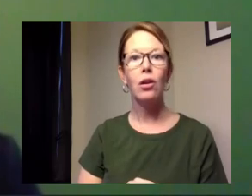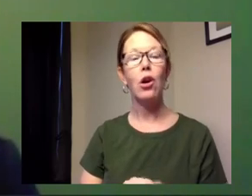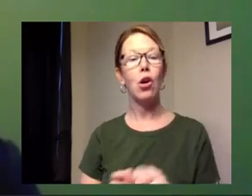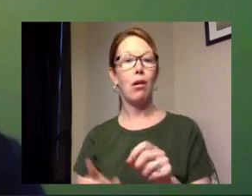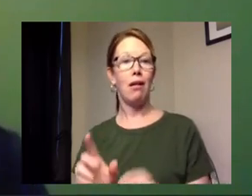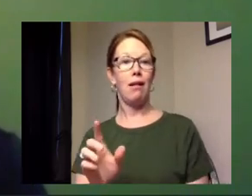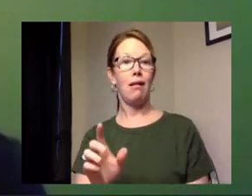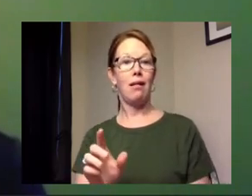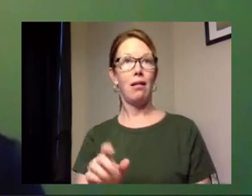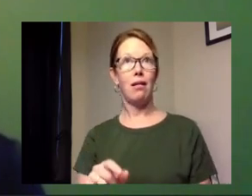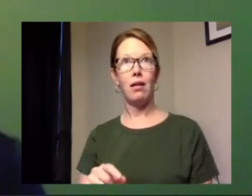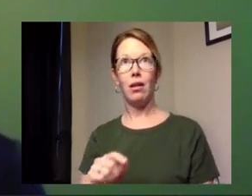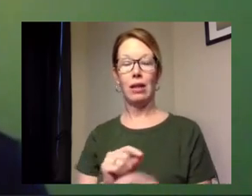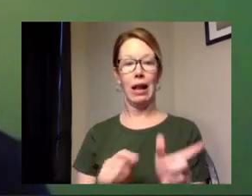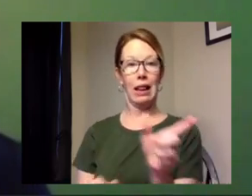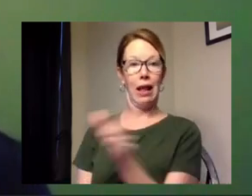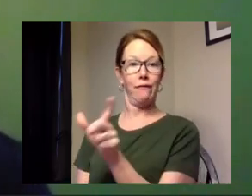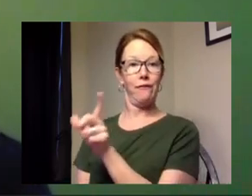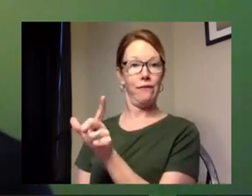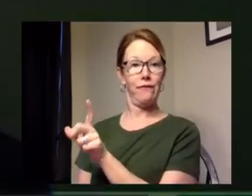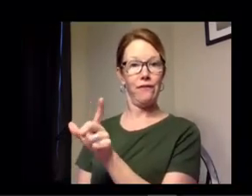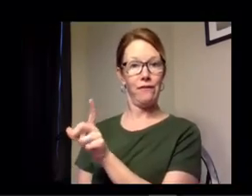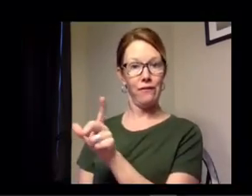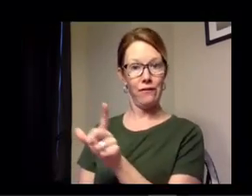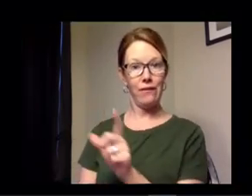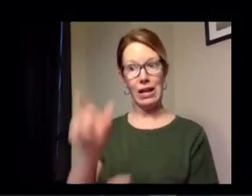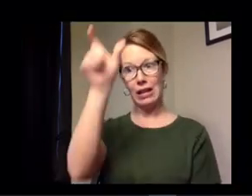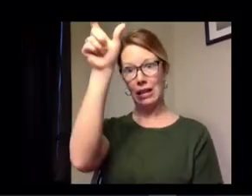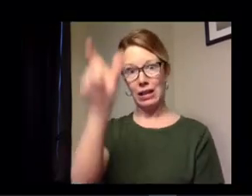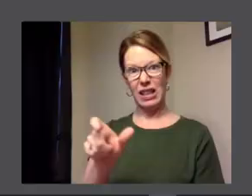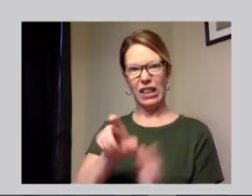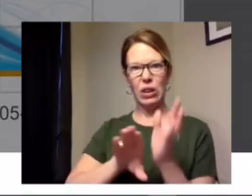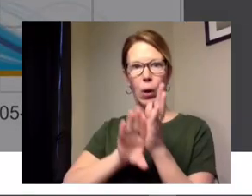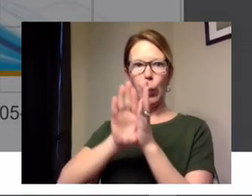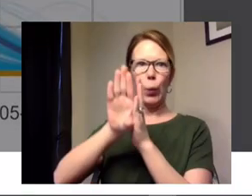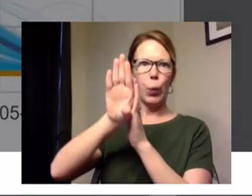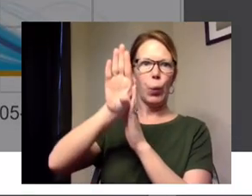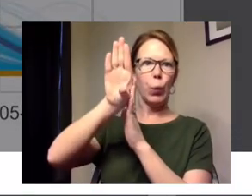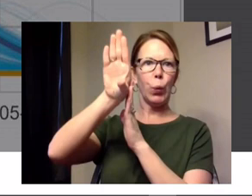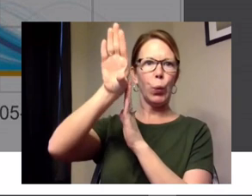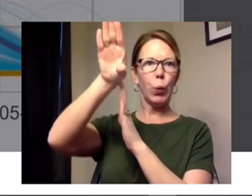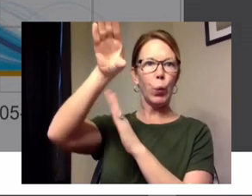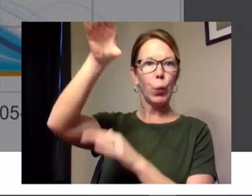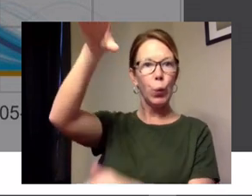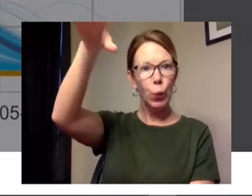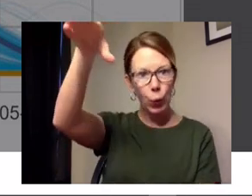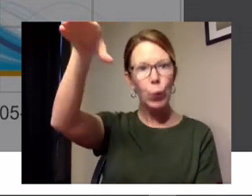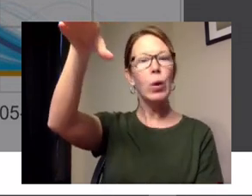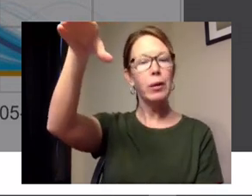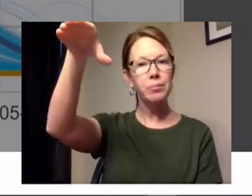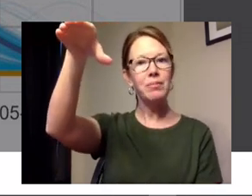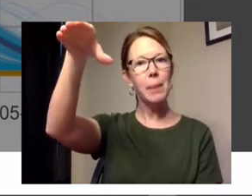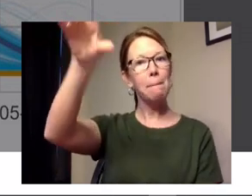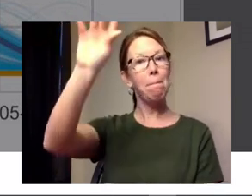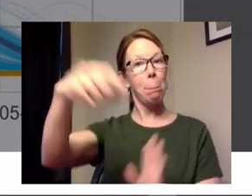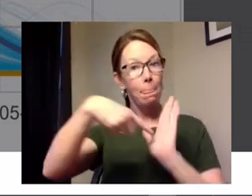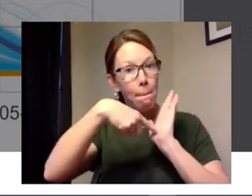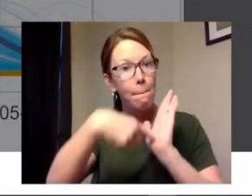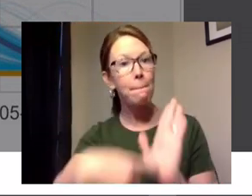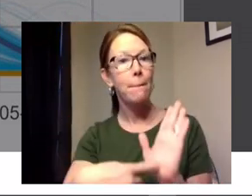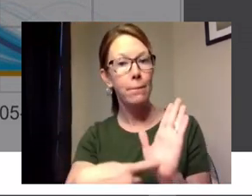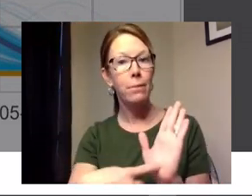side you'll see that very steep spiky curve and that is a demonstration